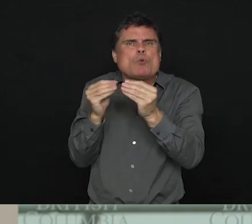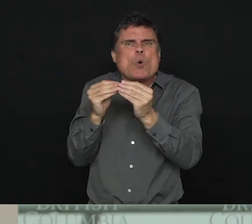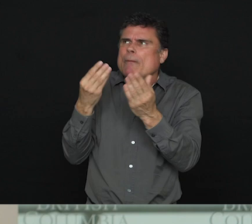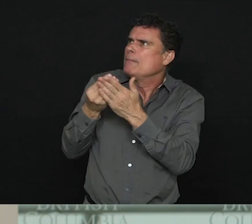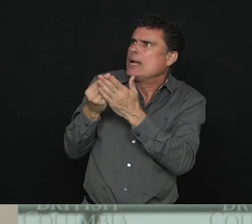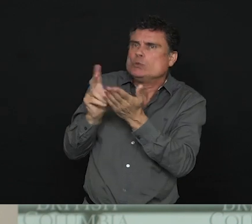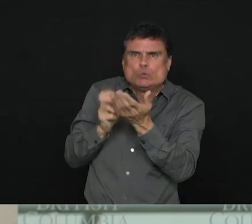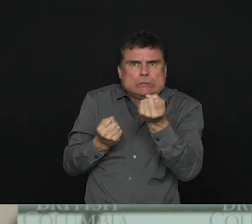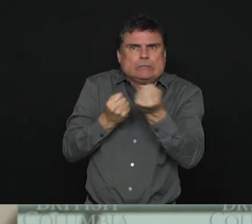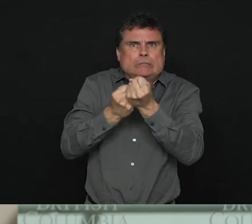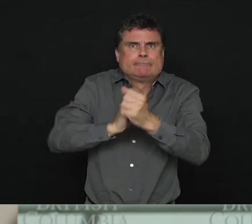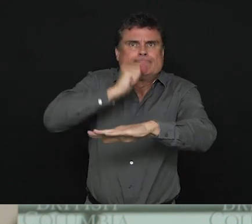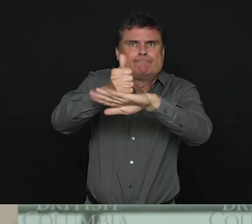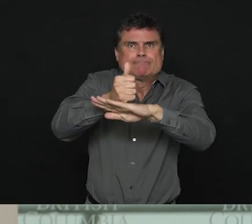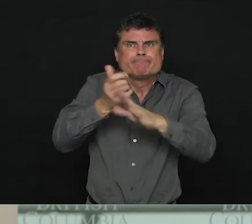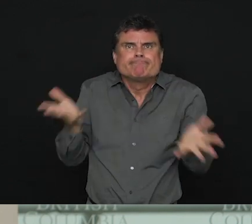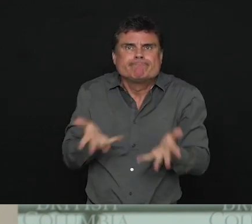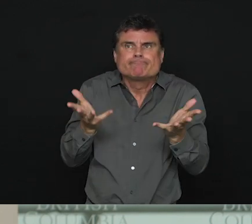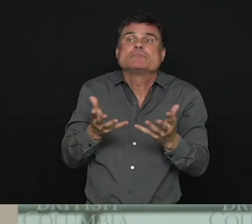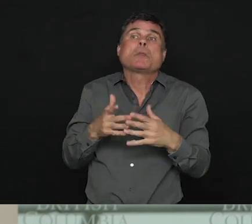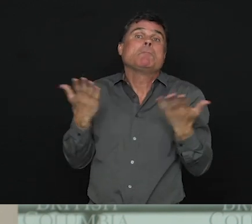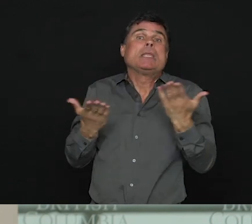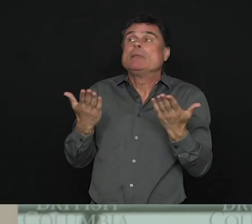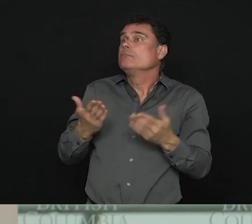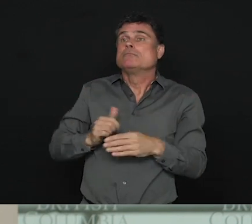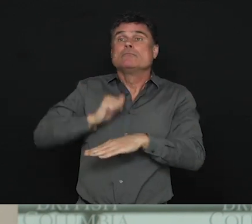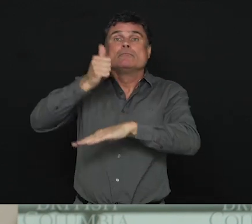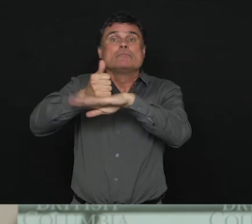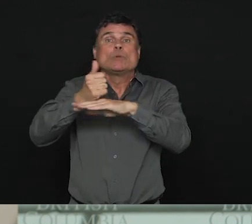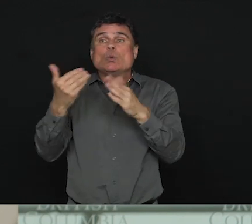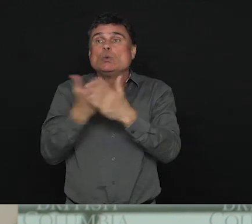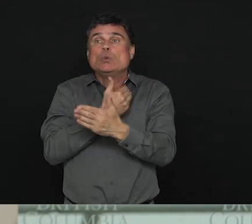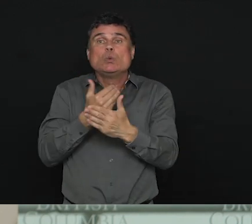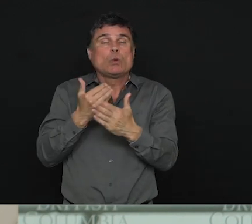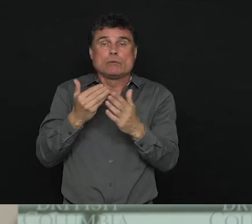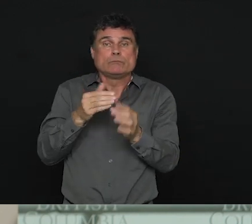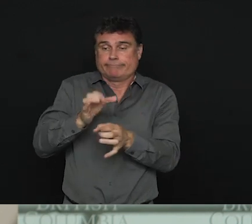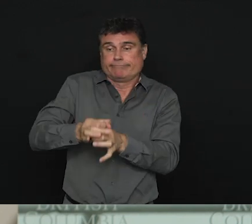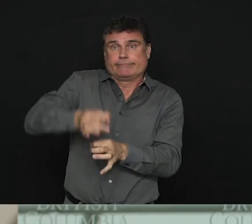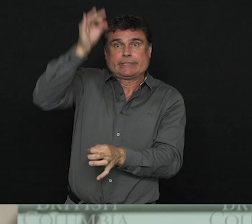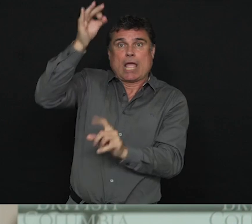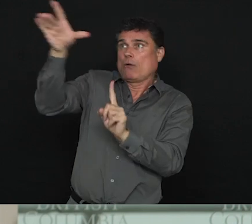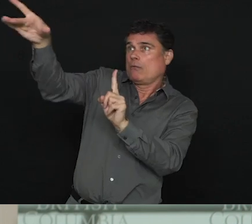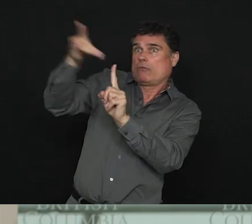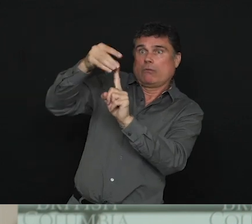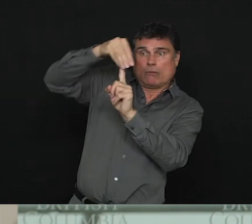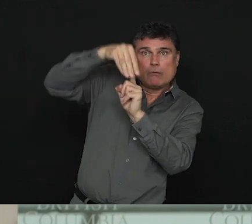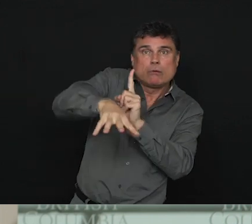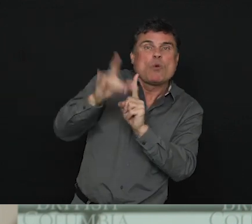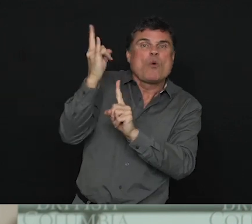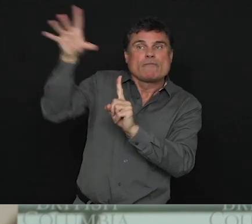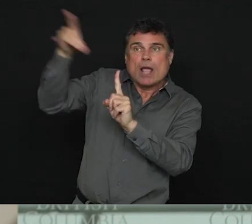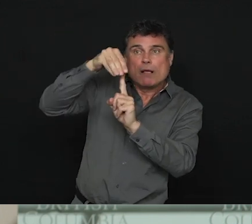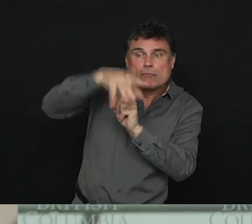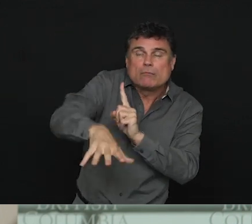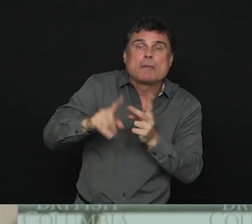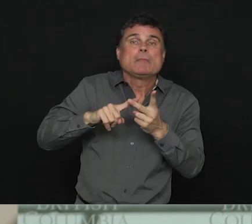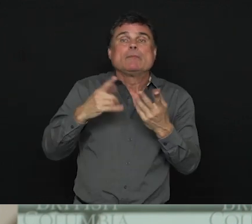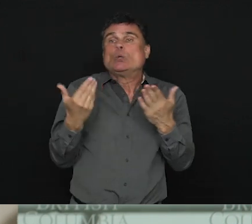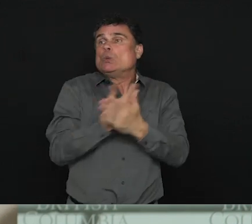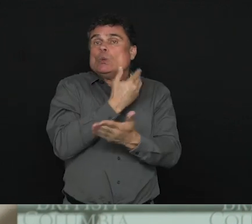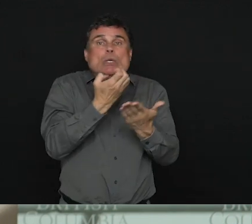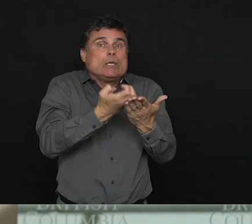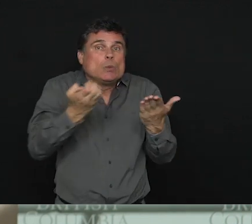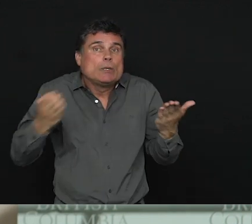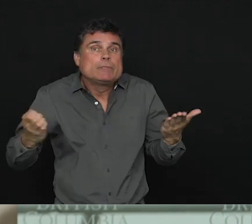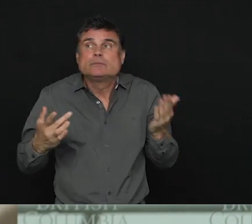equipment or other type of peripheral devices that relate to the performance of a network. network. Internet service providers can